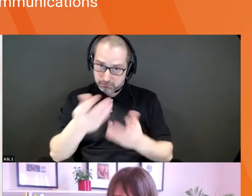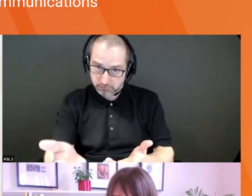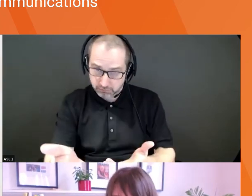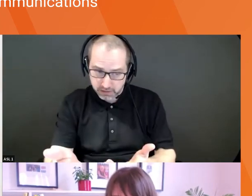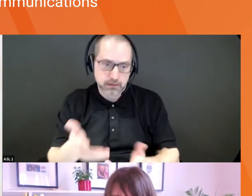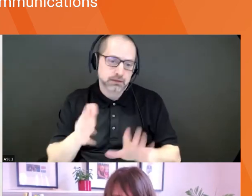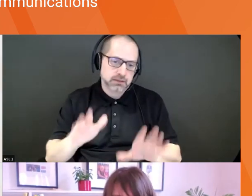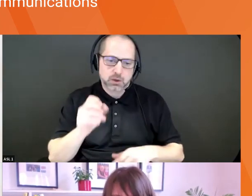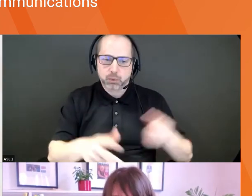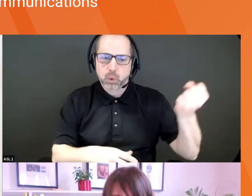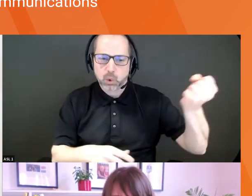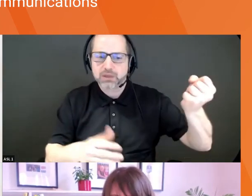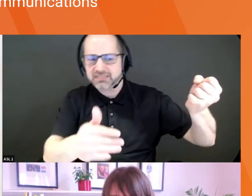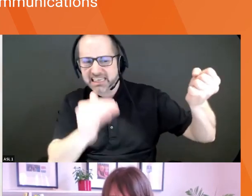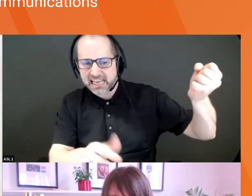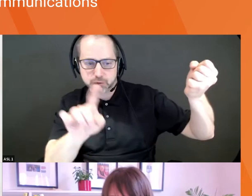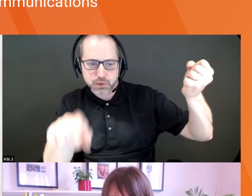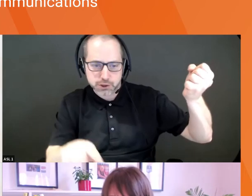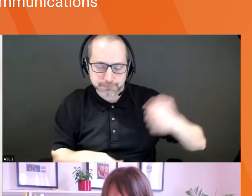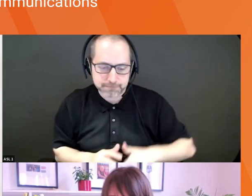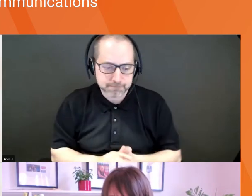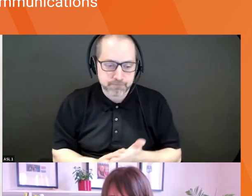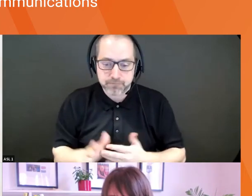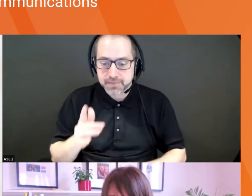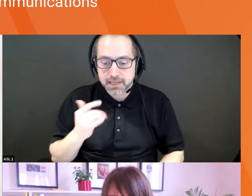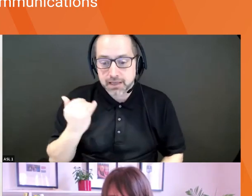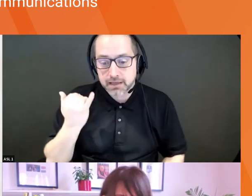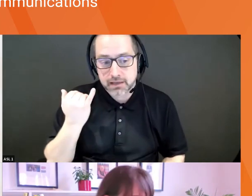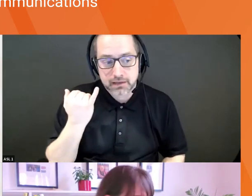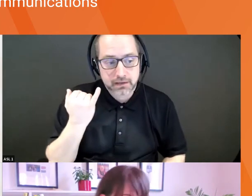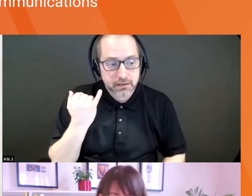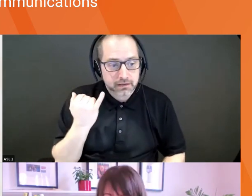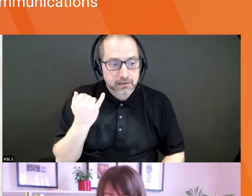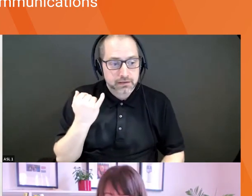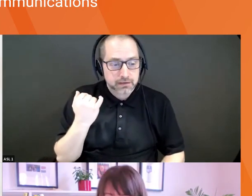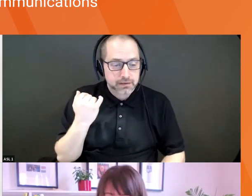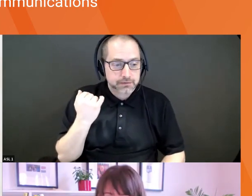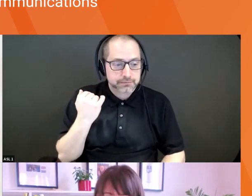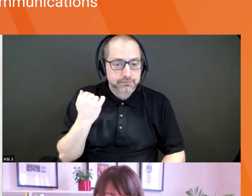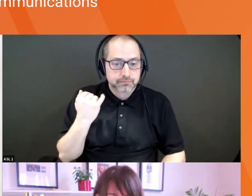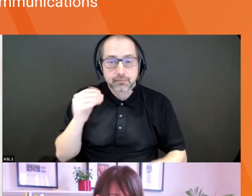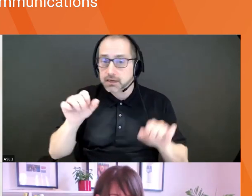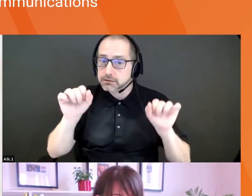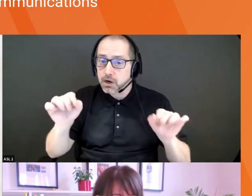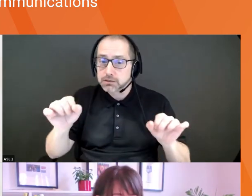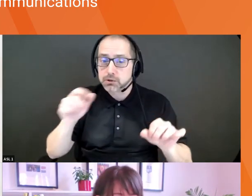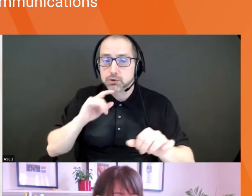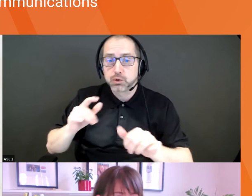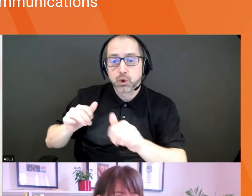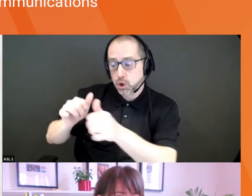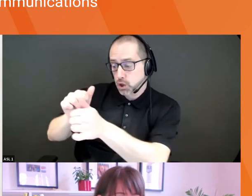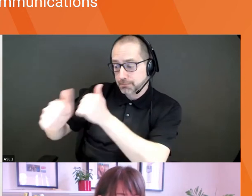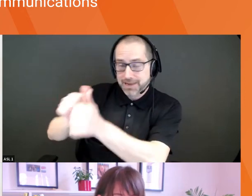I'll move on to the next one. Uh, as an exit strategy, could you pitch a potential acquisition to a competitor giant